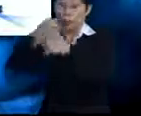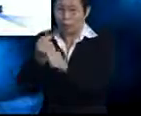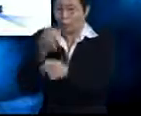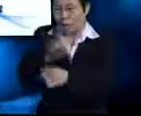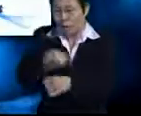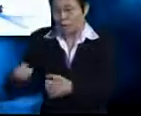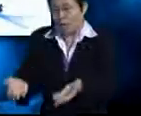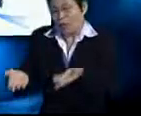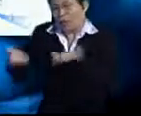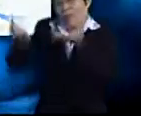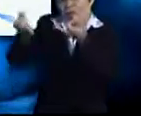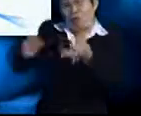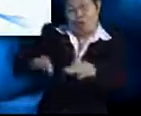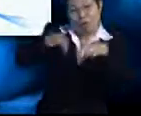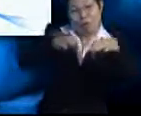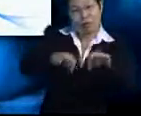object float.